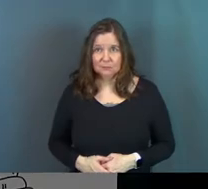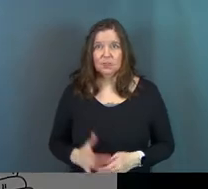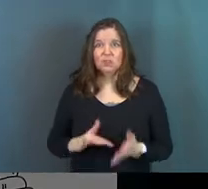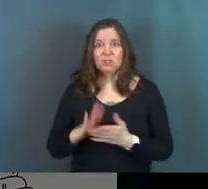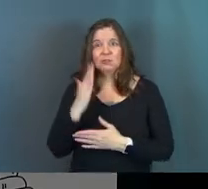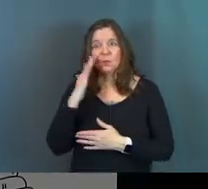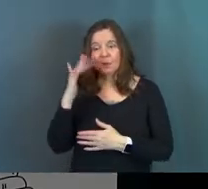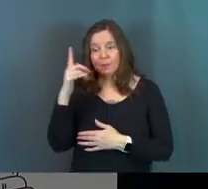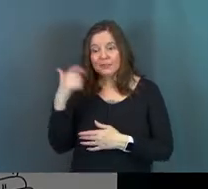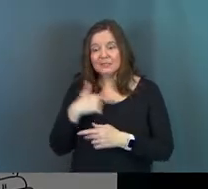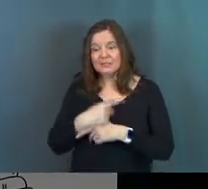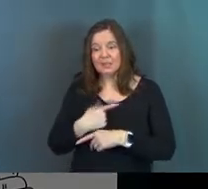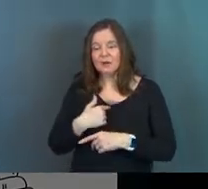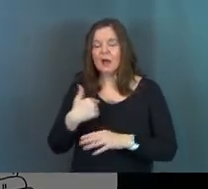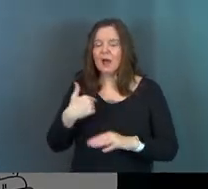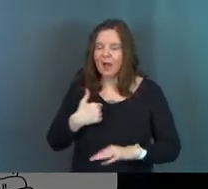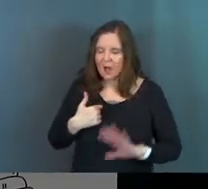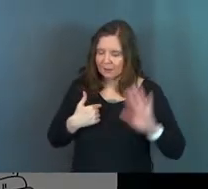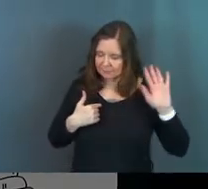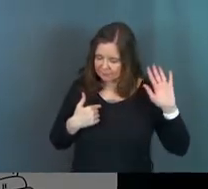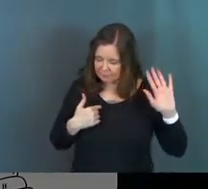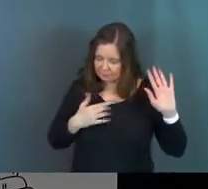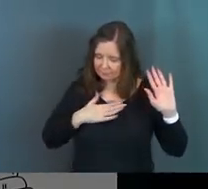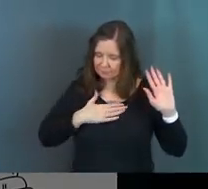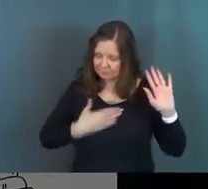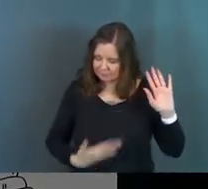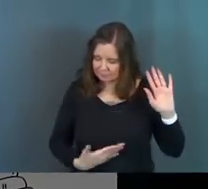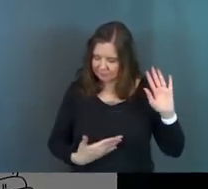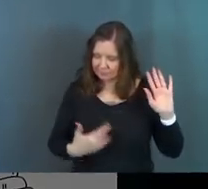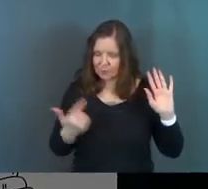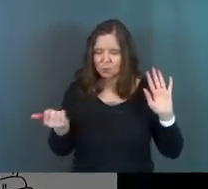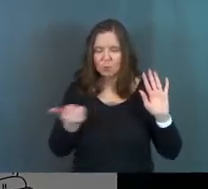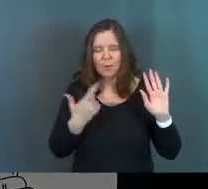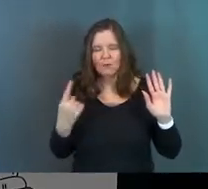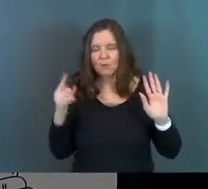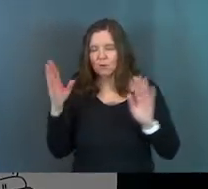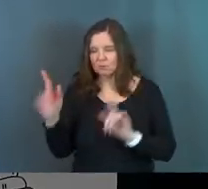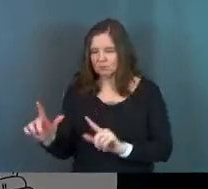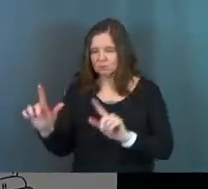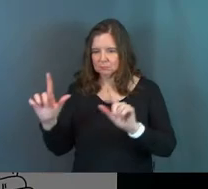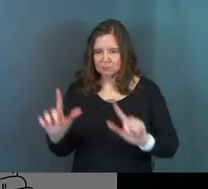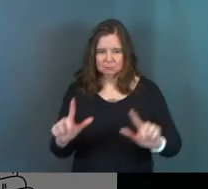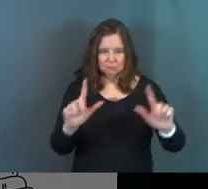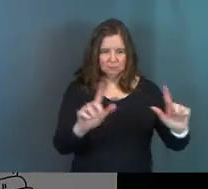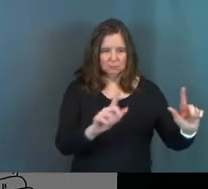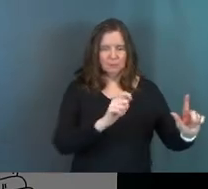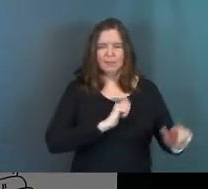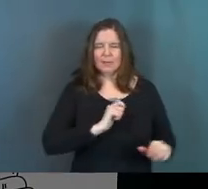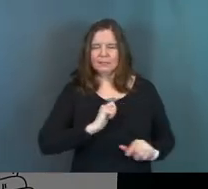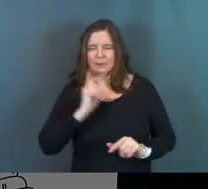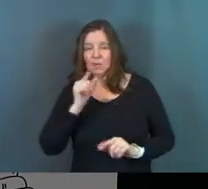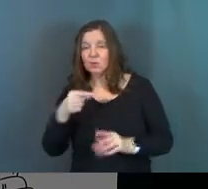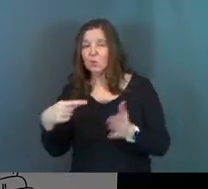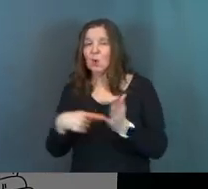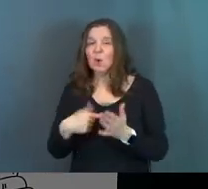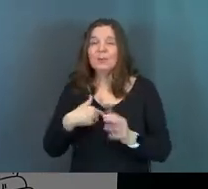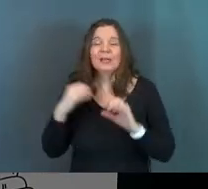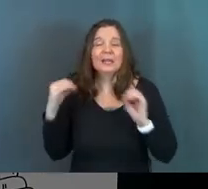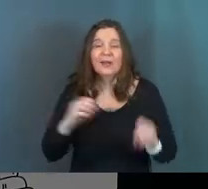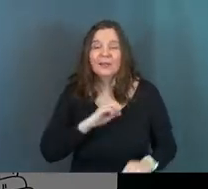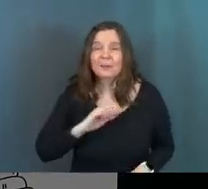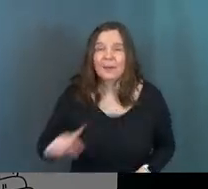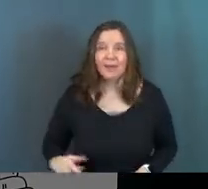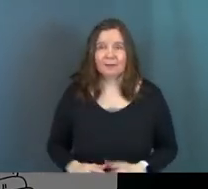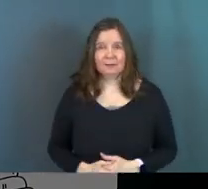Jesus knows that because he cares for us. He says, I'll do it. I'll do every single one of those things for you. And you owe me nothing back.